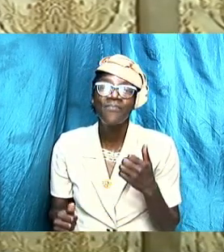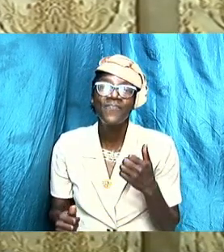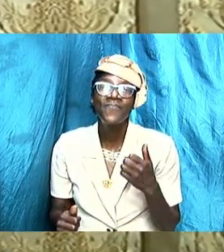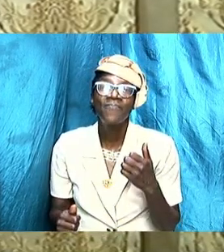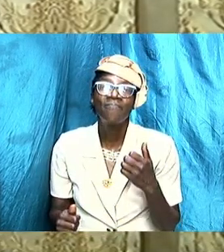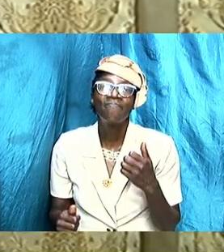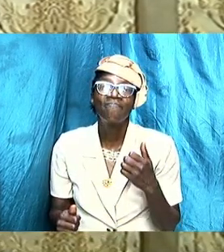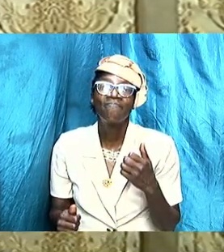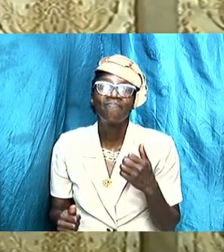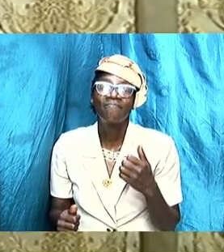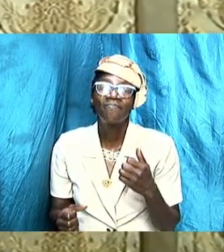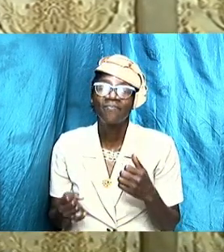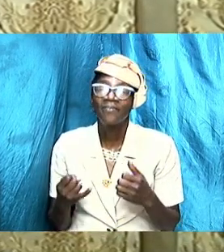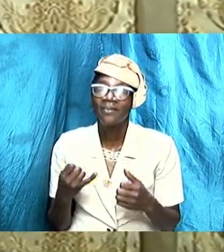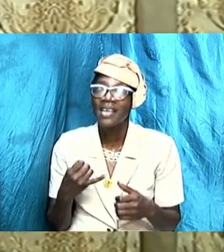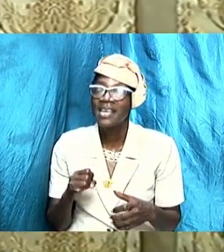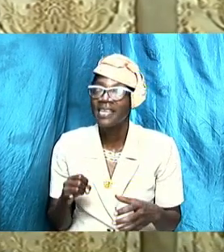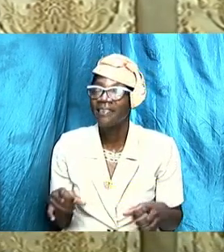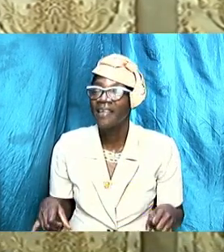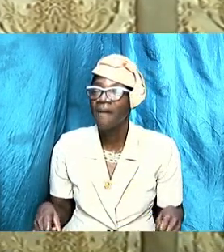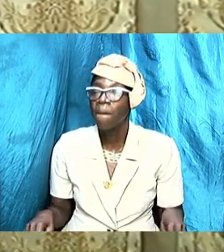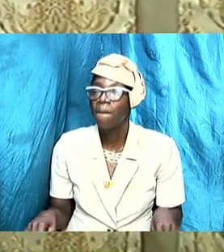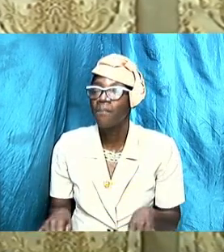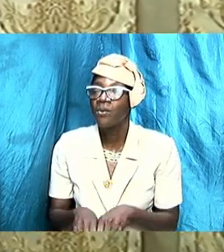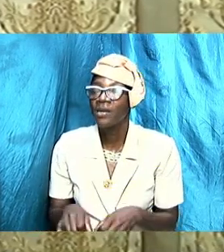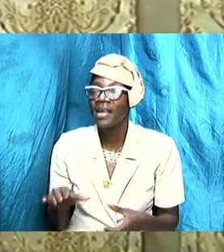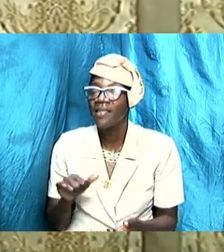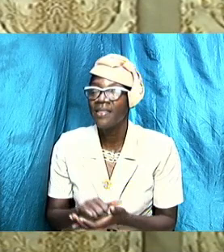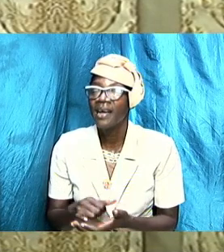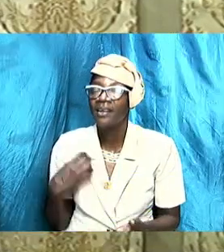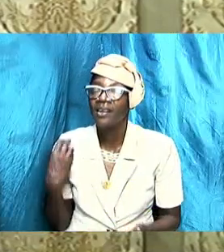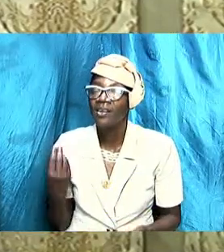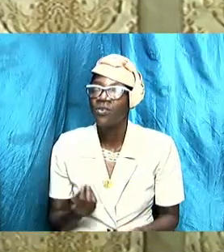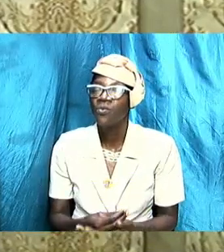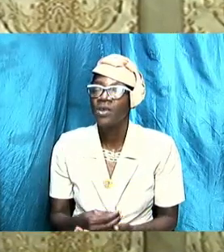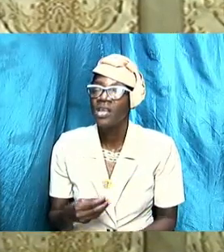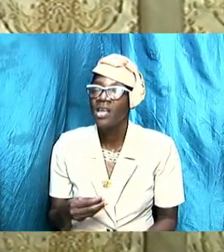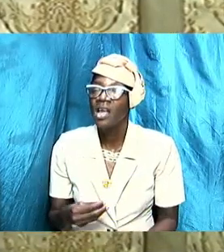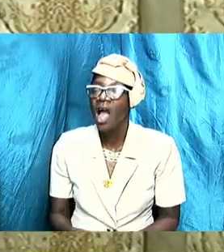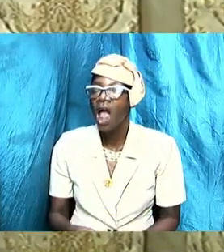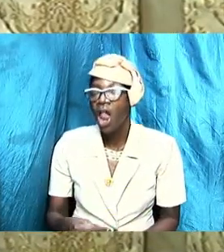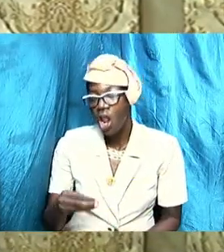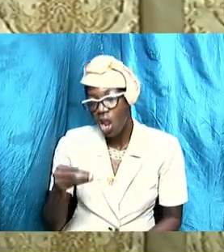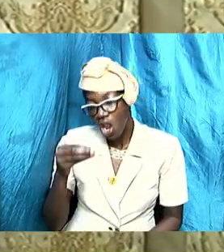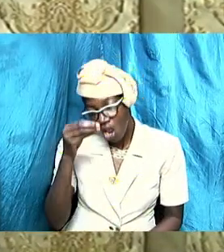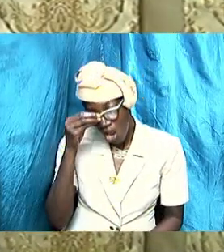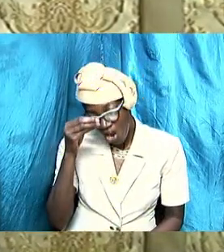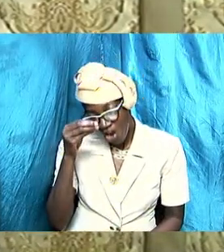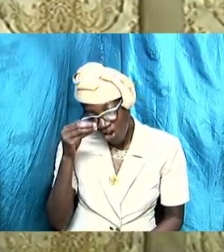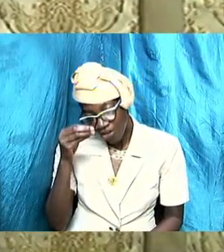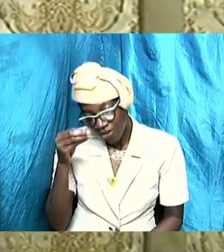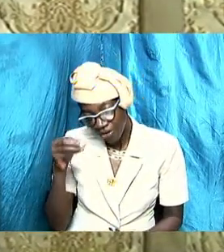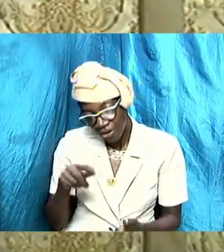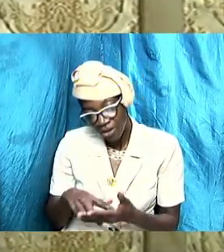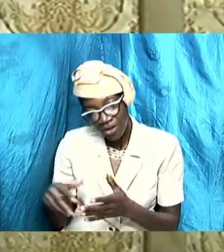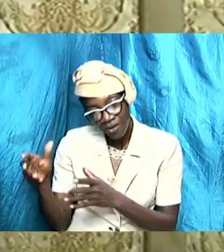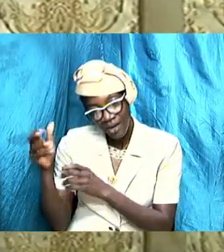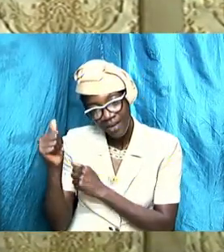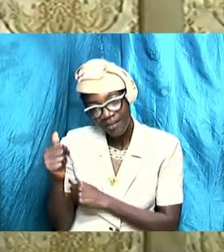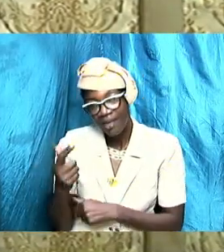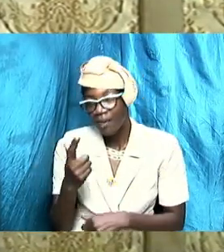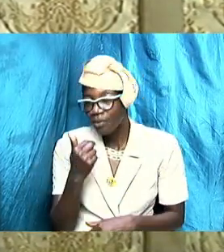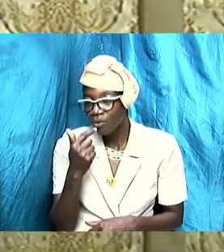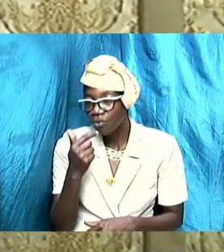it is important that we learn to accept who our spouses